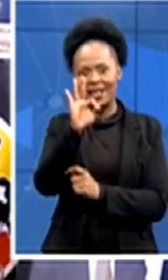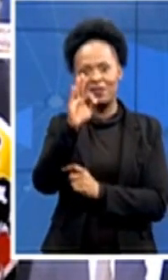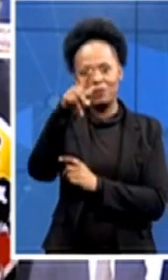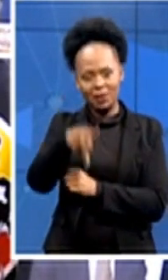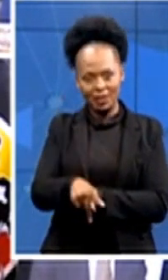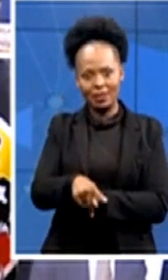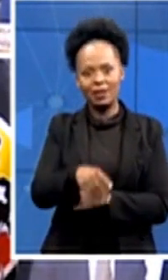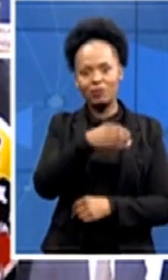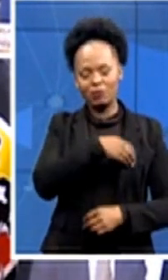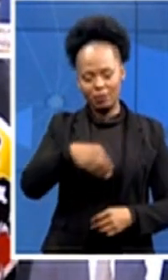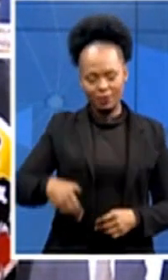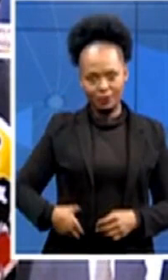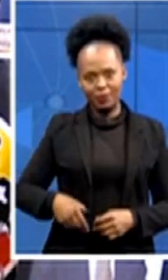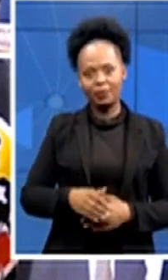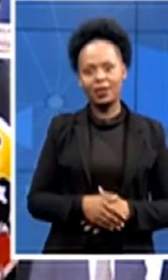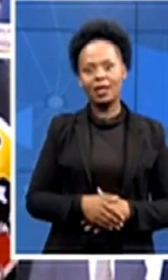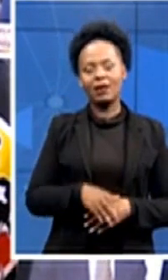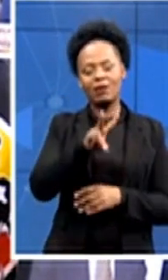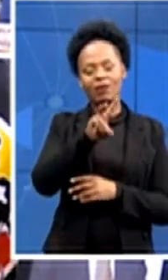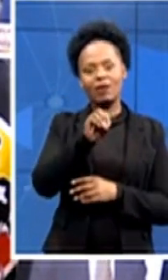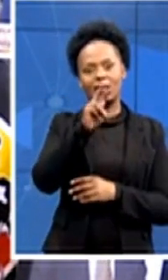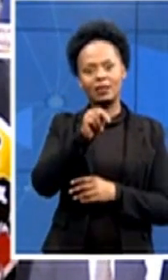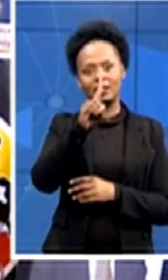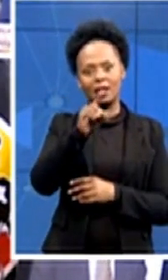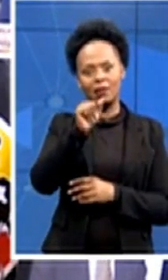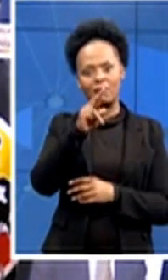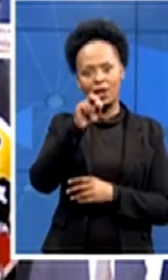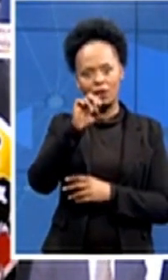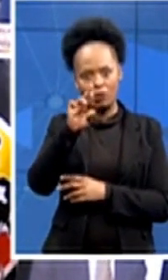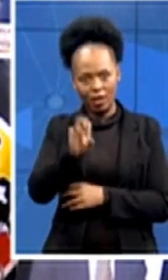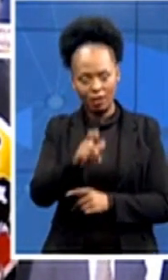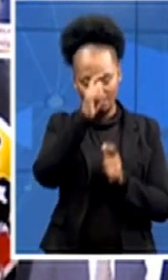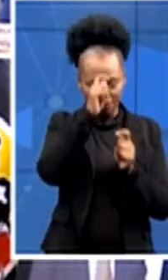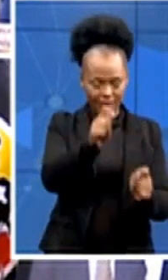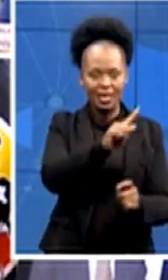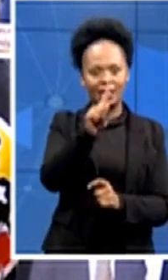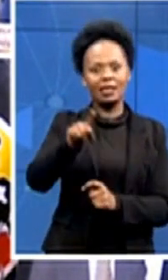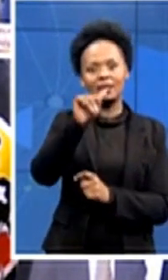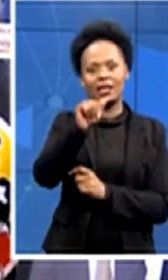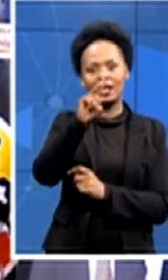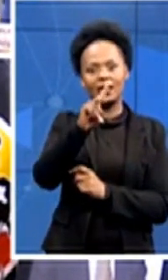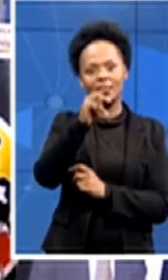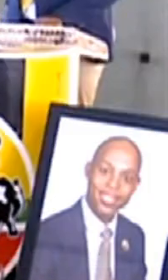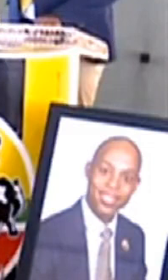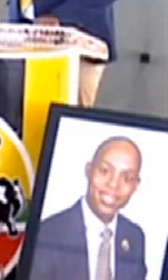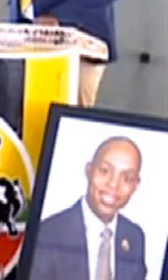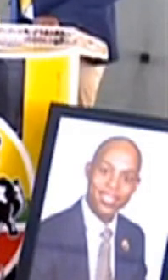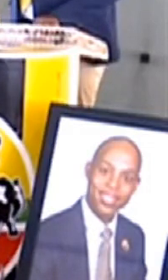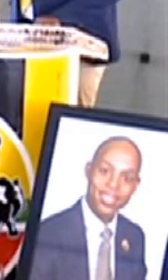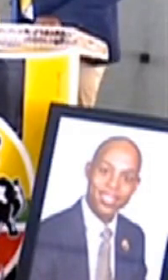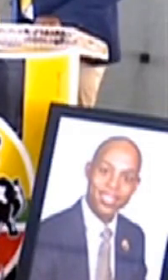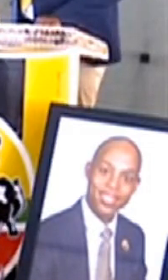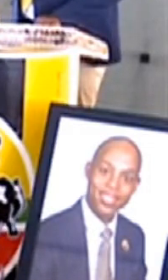the Honorable Zandi who is here and the other members who are on the virtual